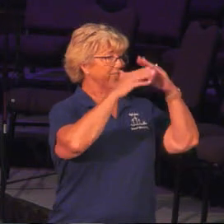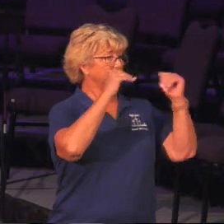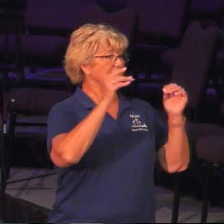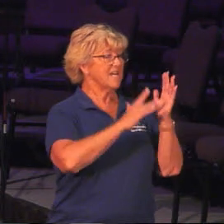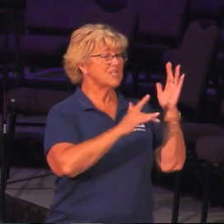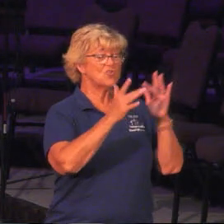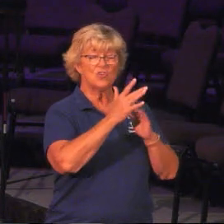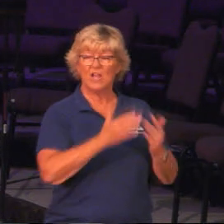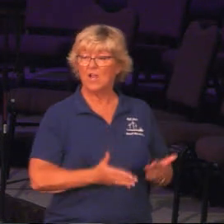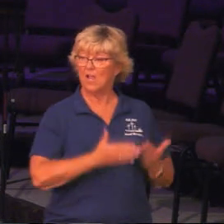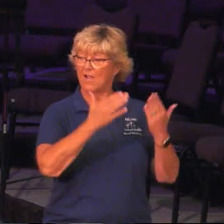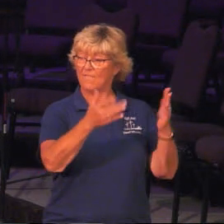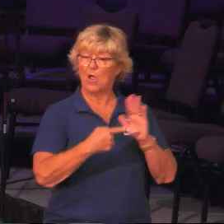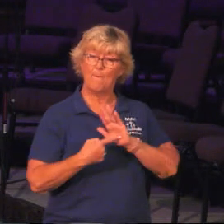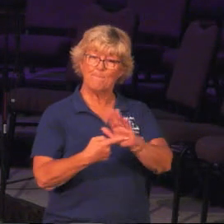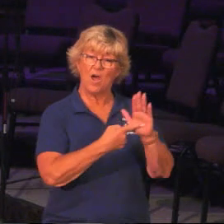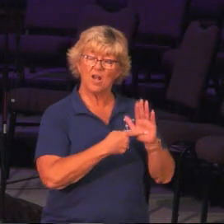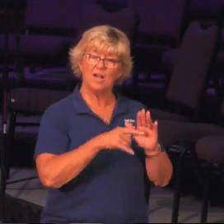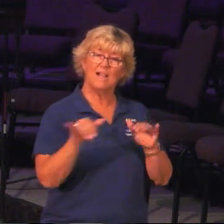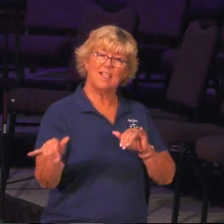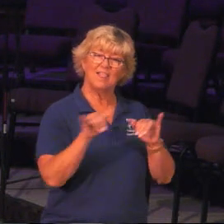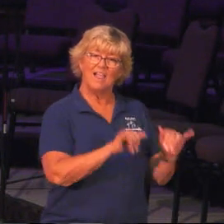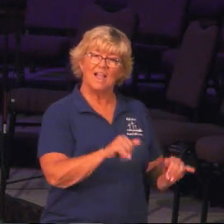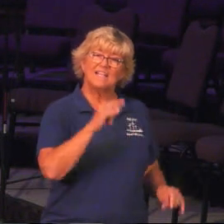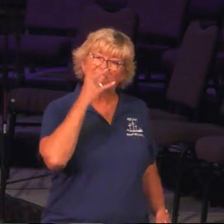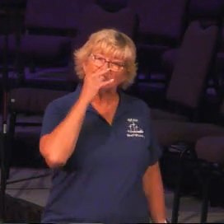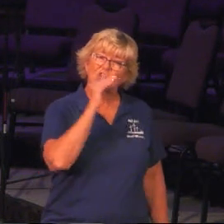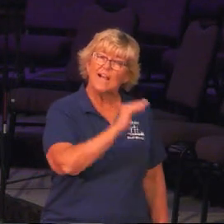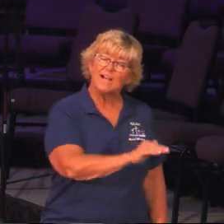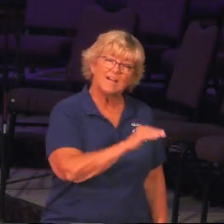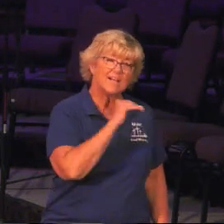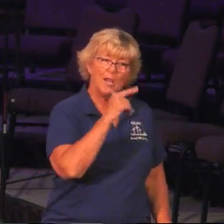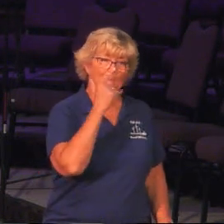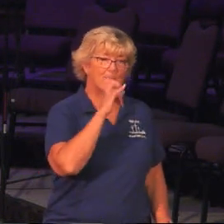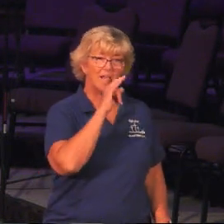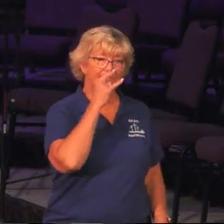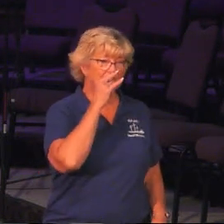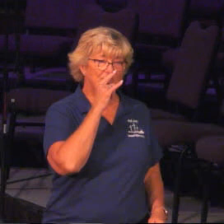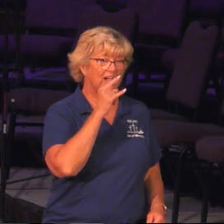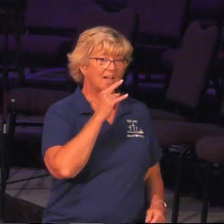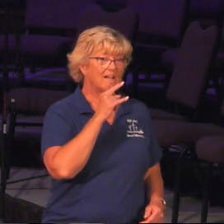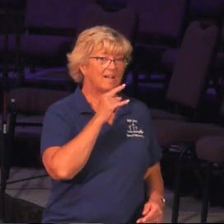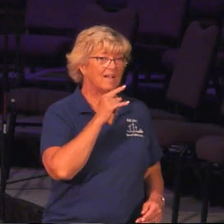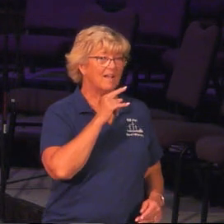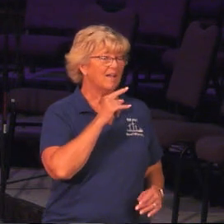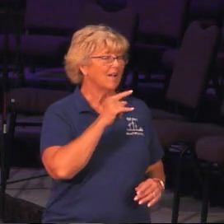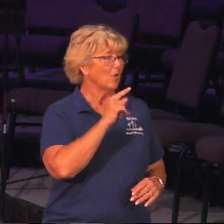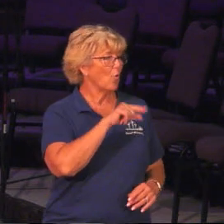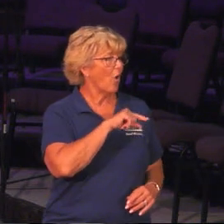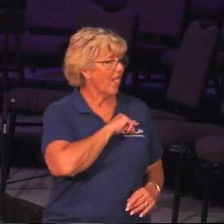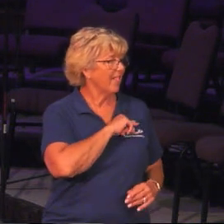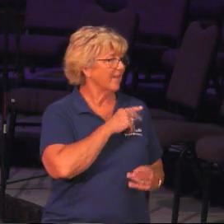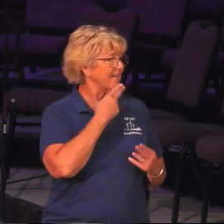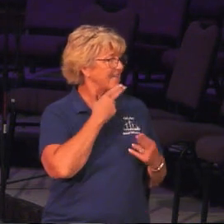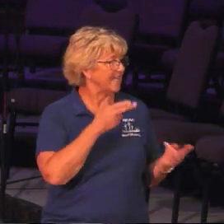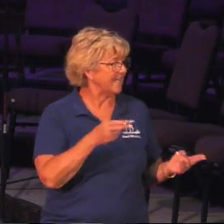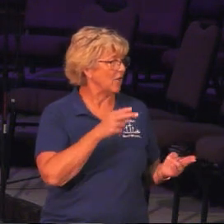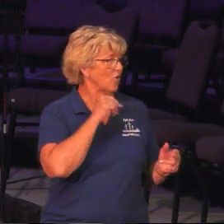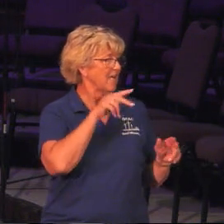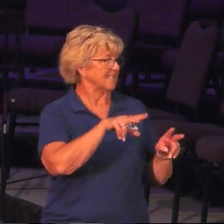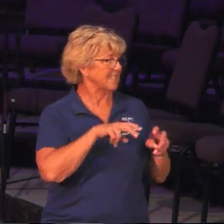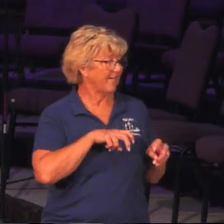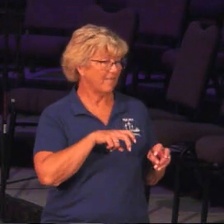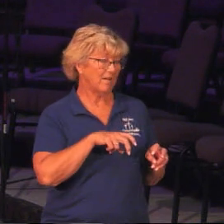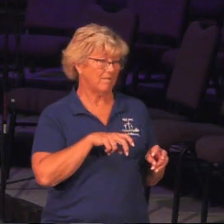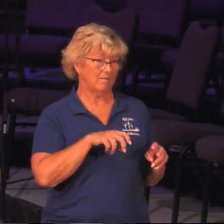offers the model of a child, um, not because of child, childish qualities like innocence or unselfishness. Just because